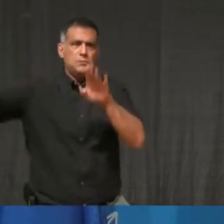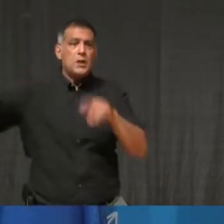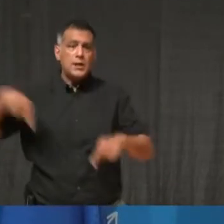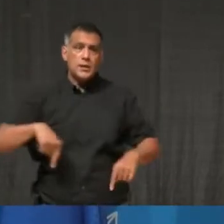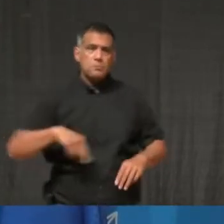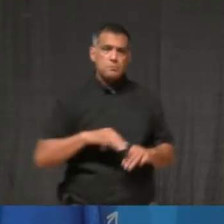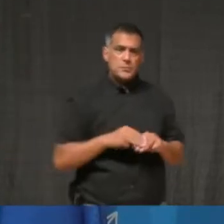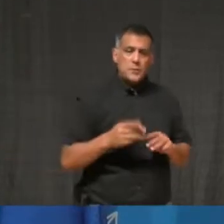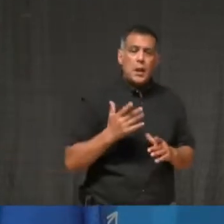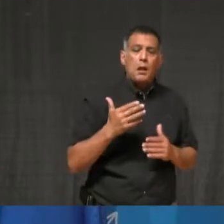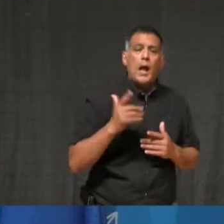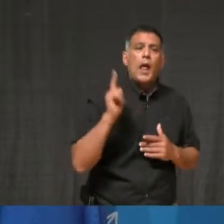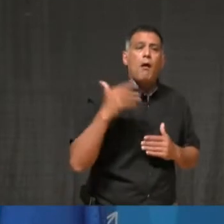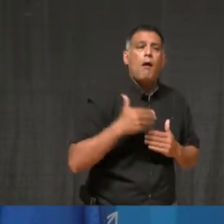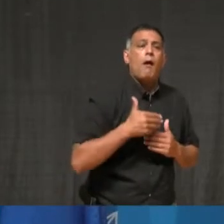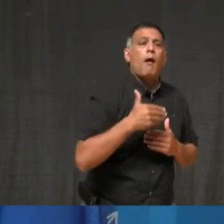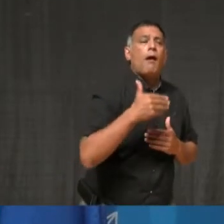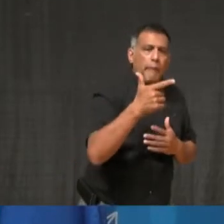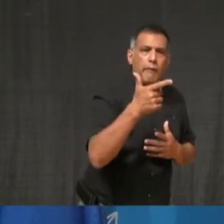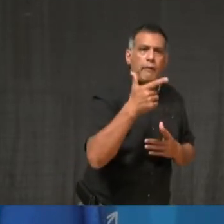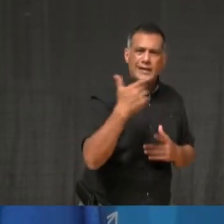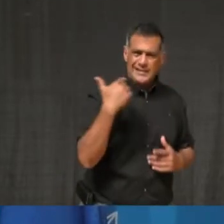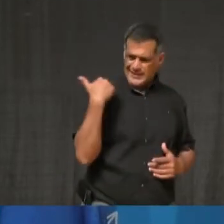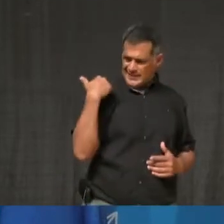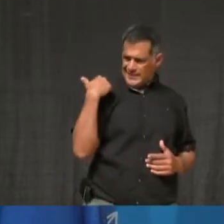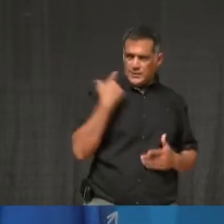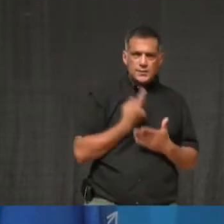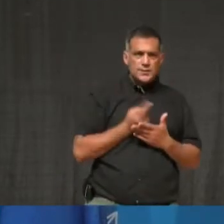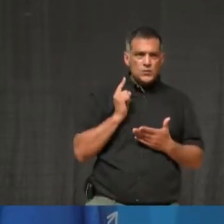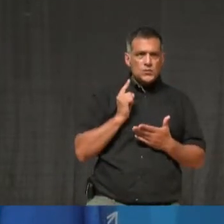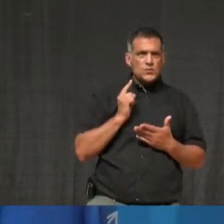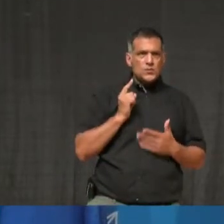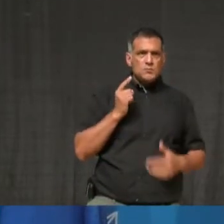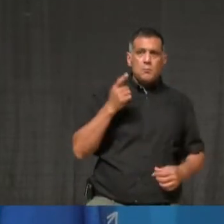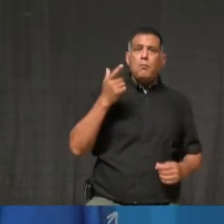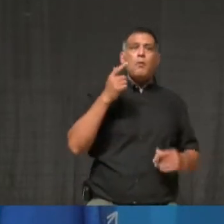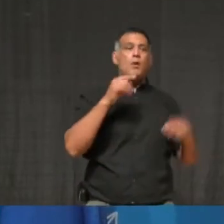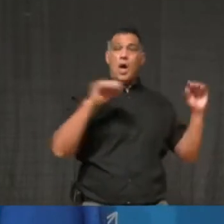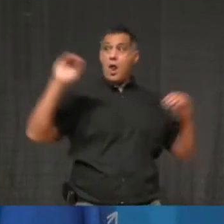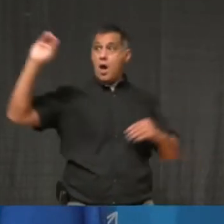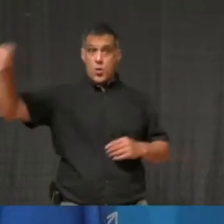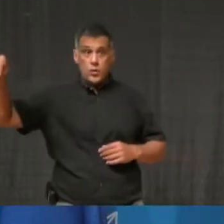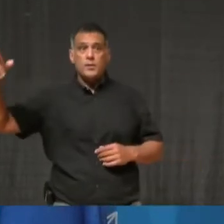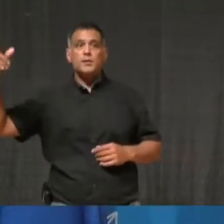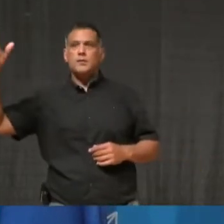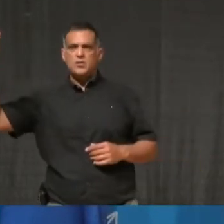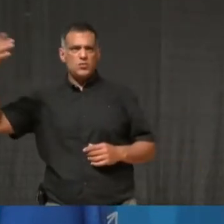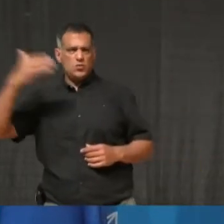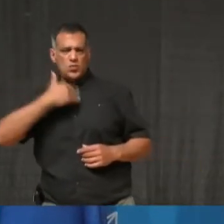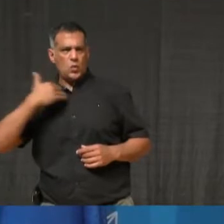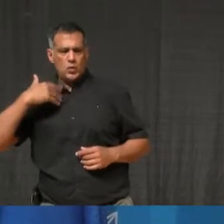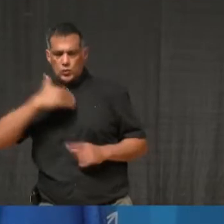had seen just what we have seen over the last seven days. And the reality is that at the time, though, in September,